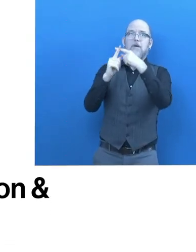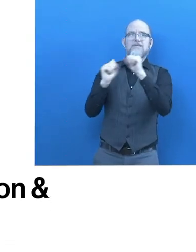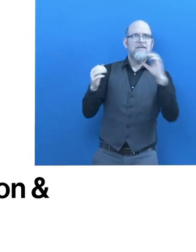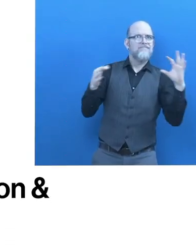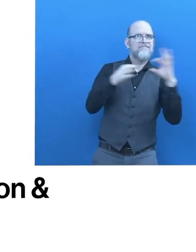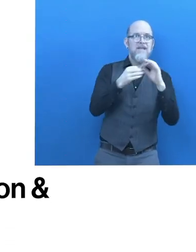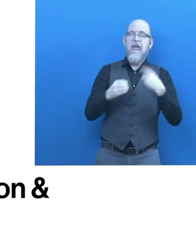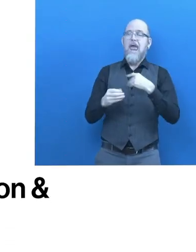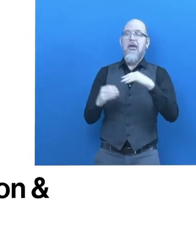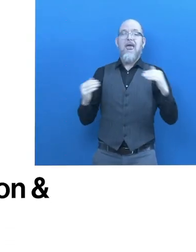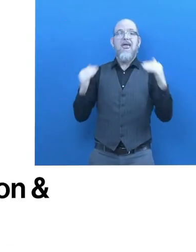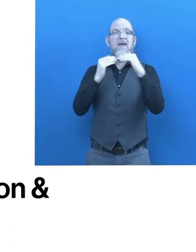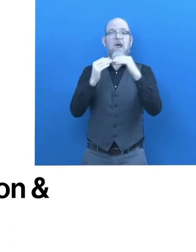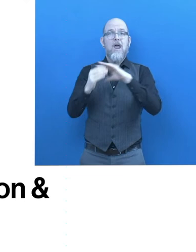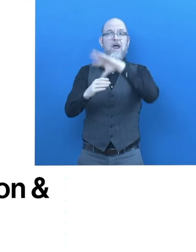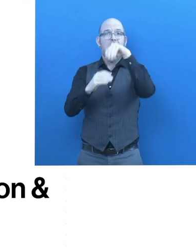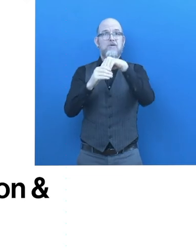Inclusion and Diversity work?